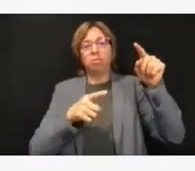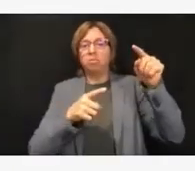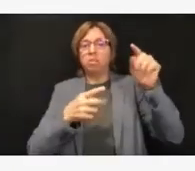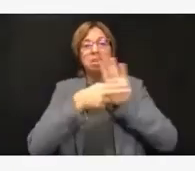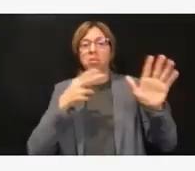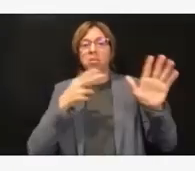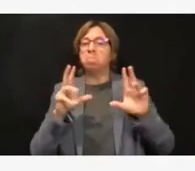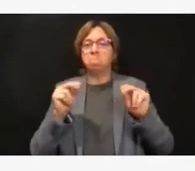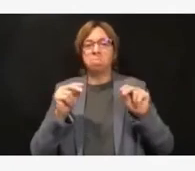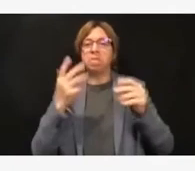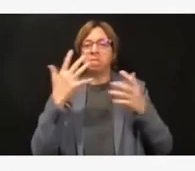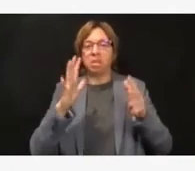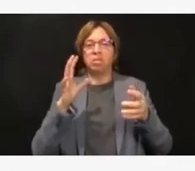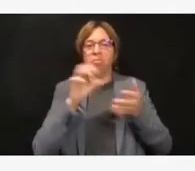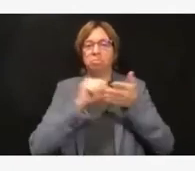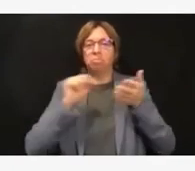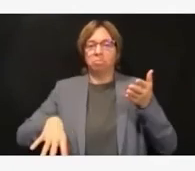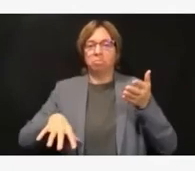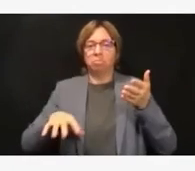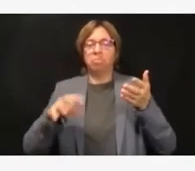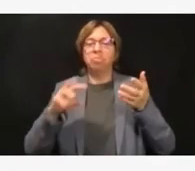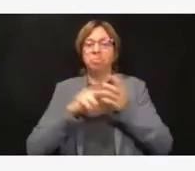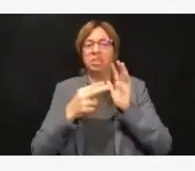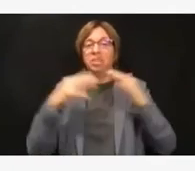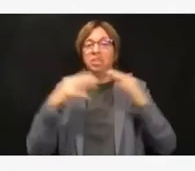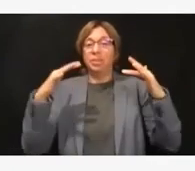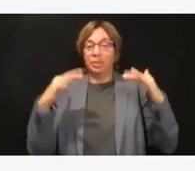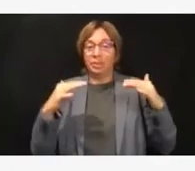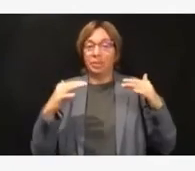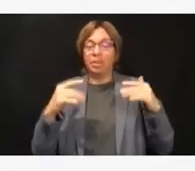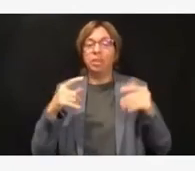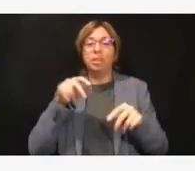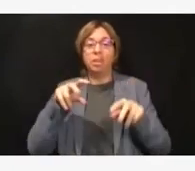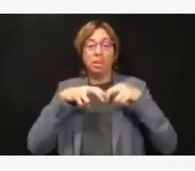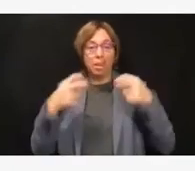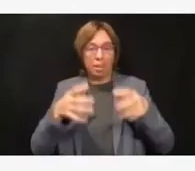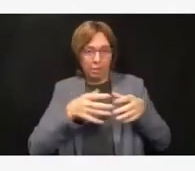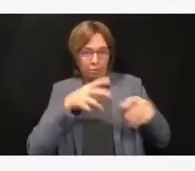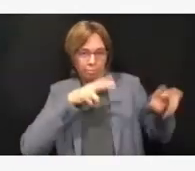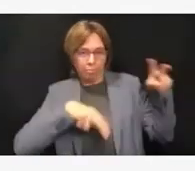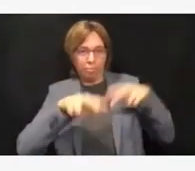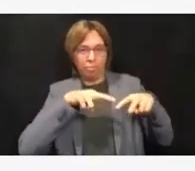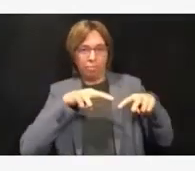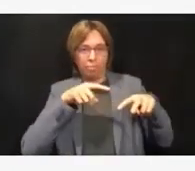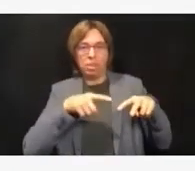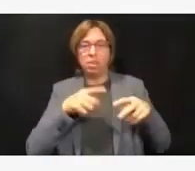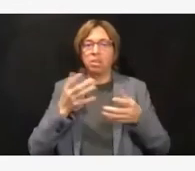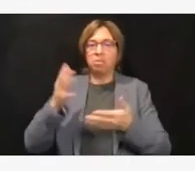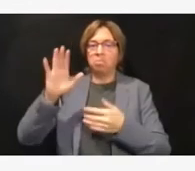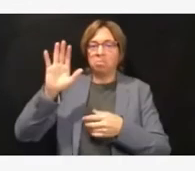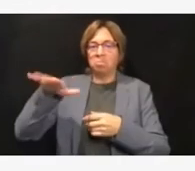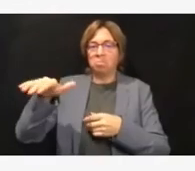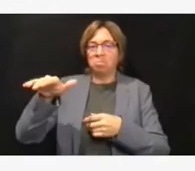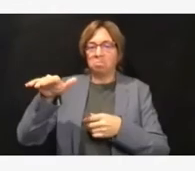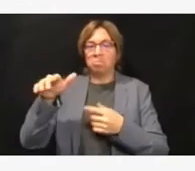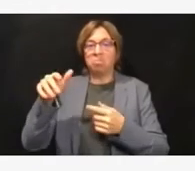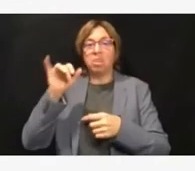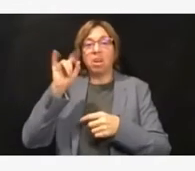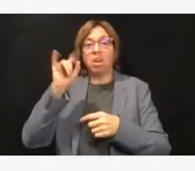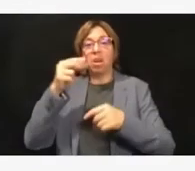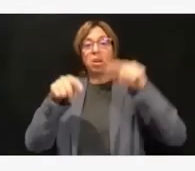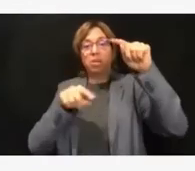care be deactivated in all public health districts, except for the Panhandle Health District, where COVID-19 case numbers and